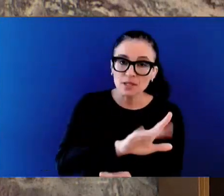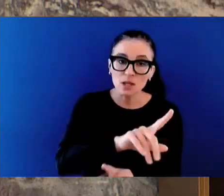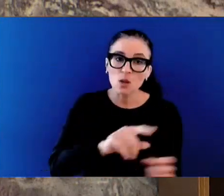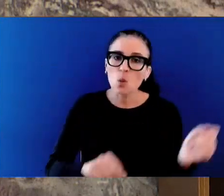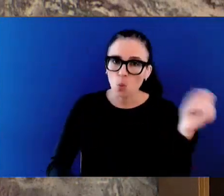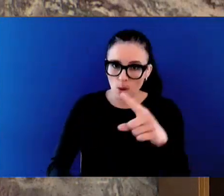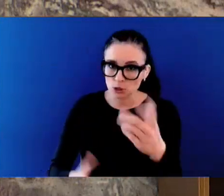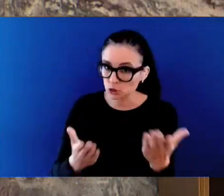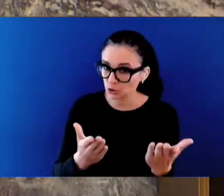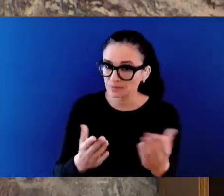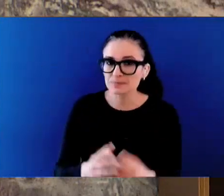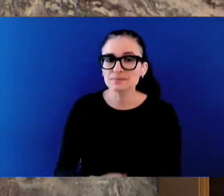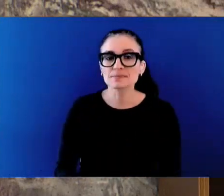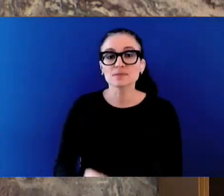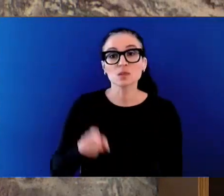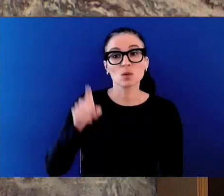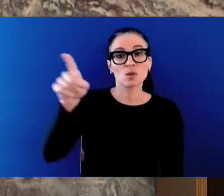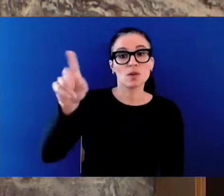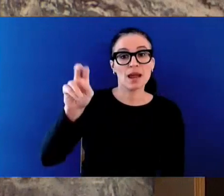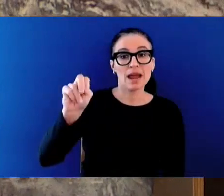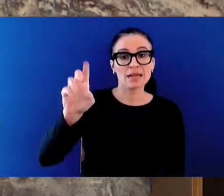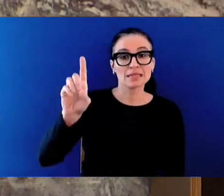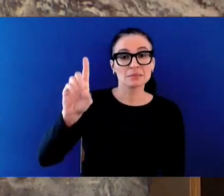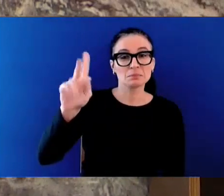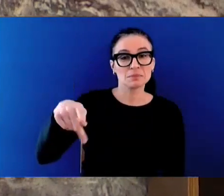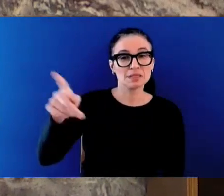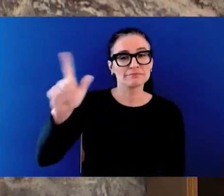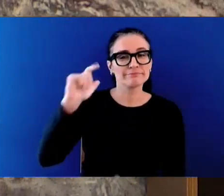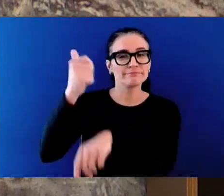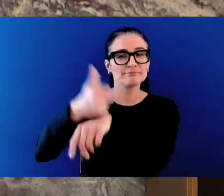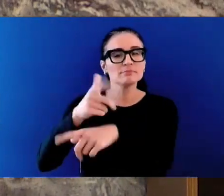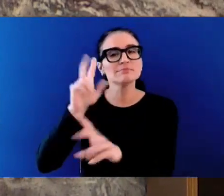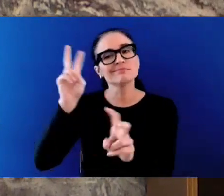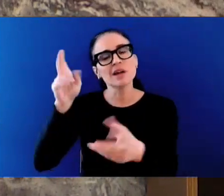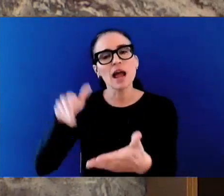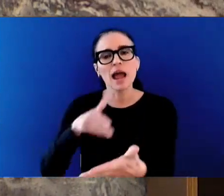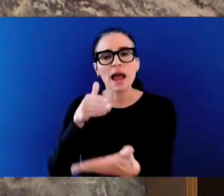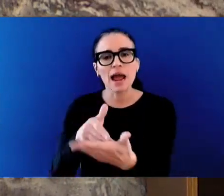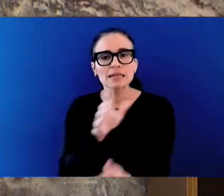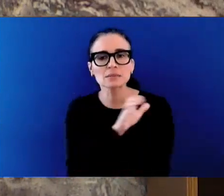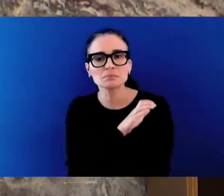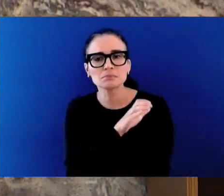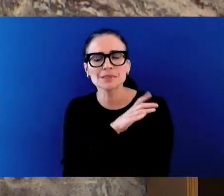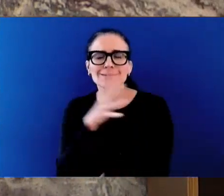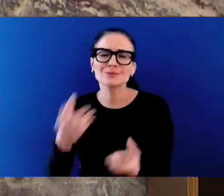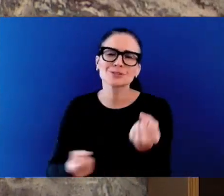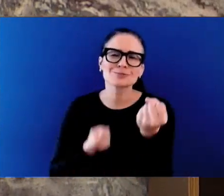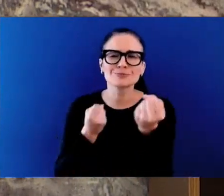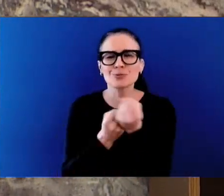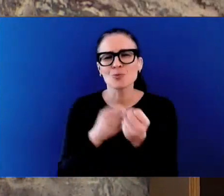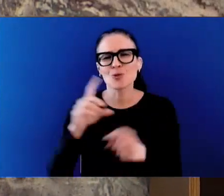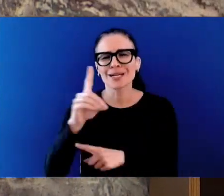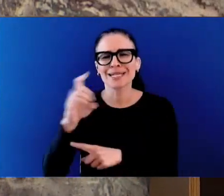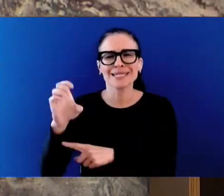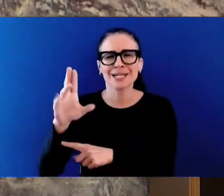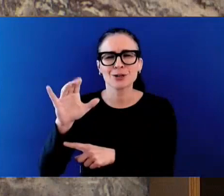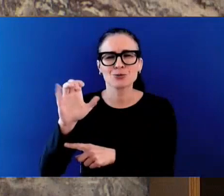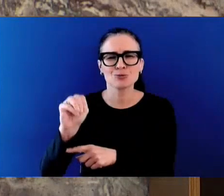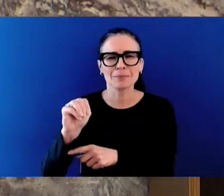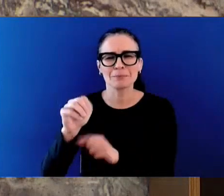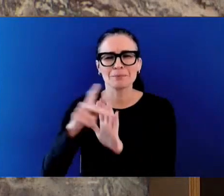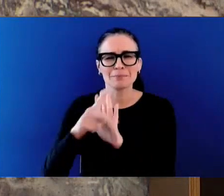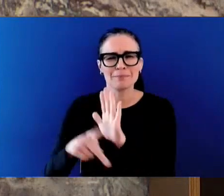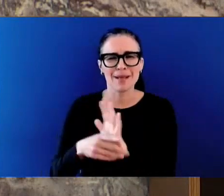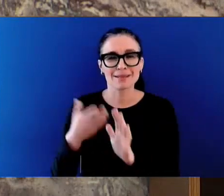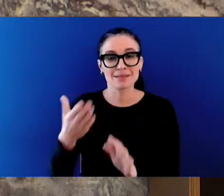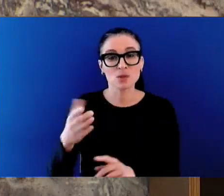-police, pro-decrim candidate, Christine Boyle, the Premier's close friend and hand-picked candidate in Vancouver. This